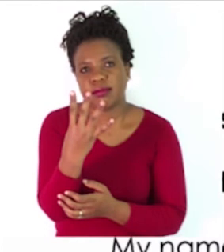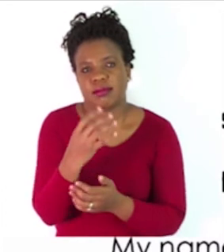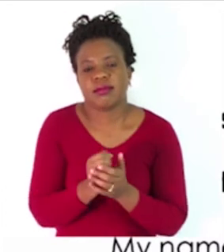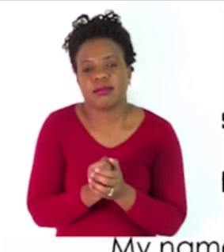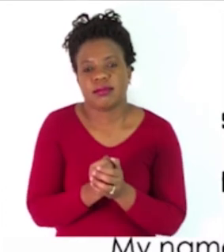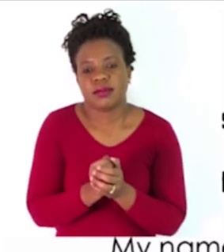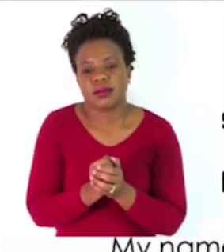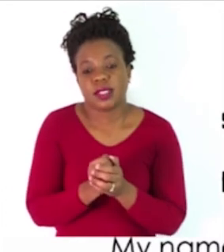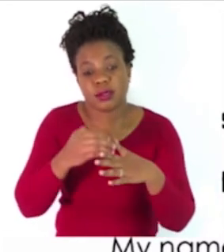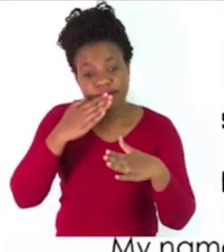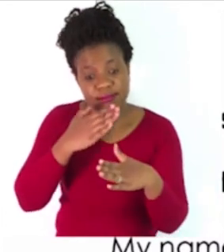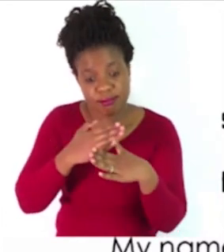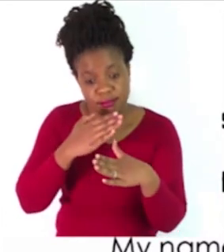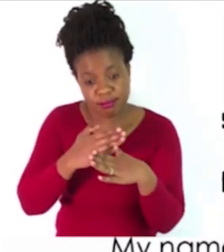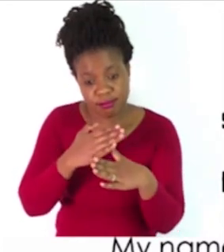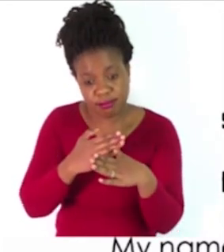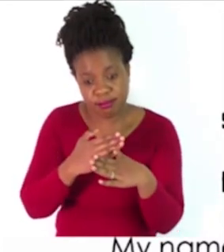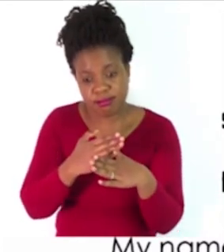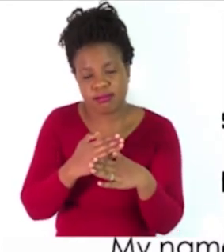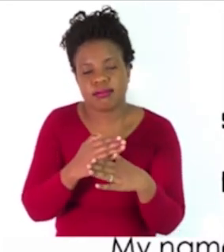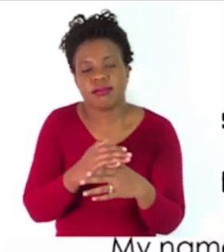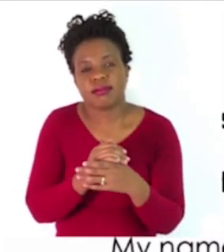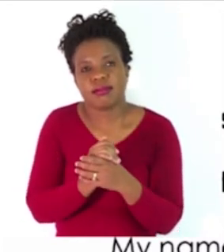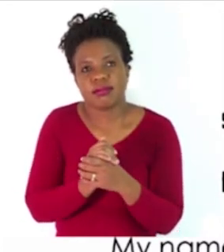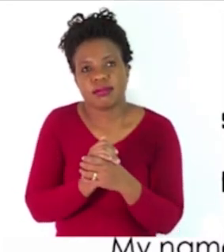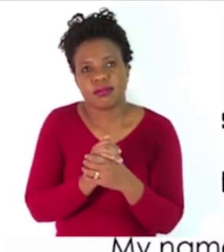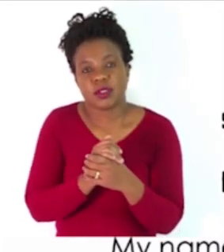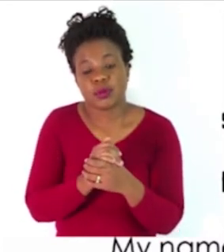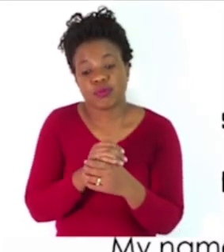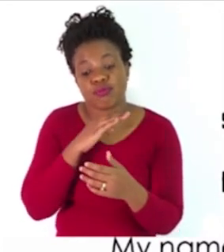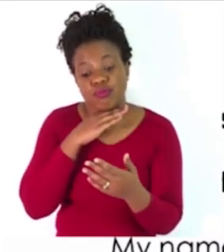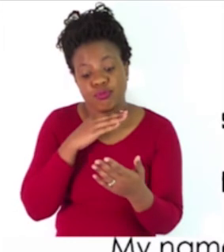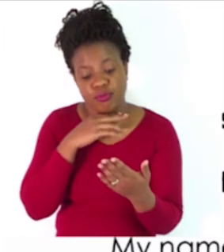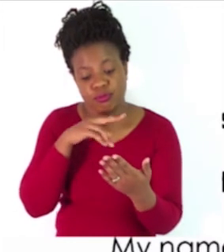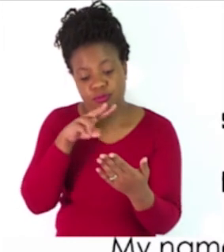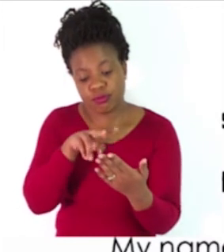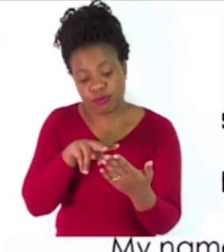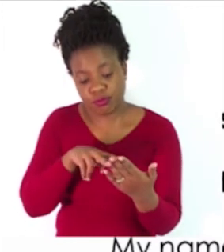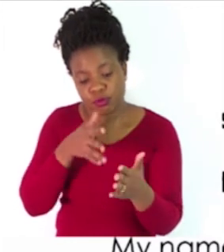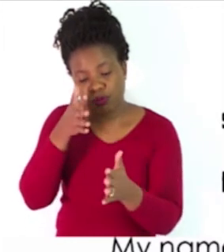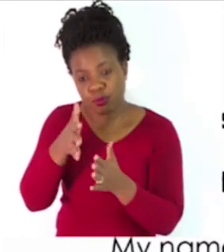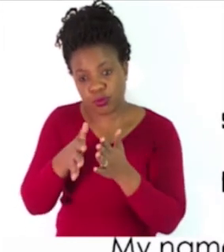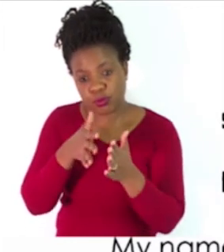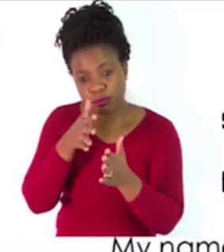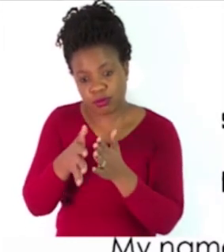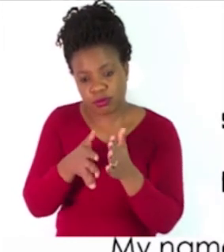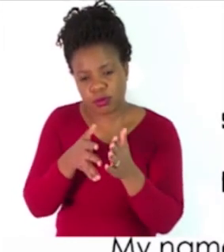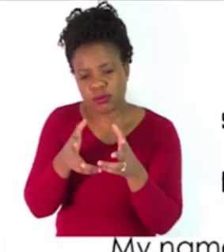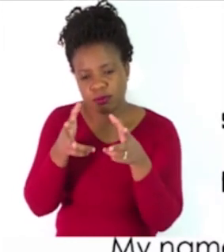beginning our activities for the nouns. I will read the passage, and you should also follow through.